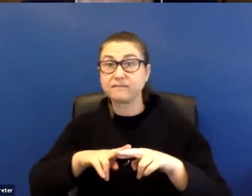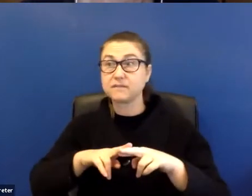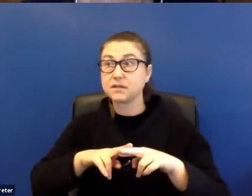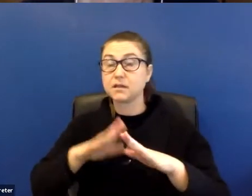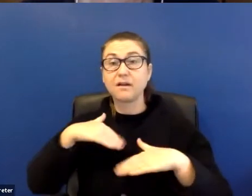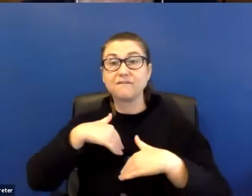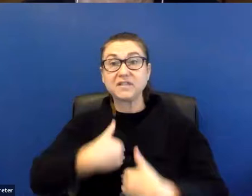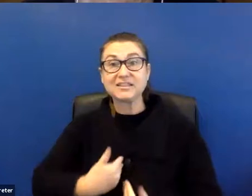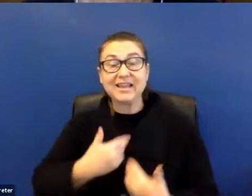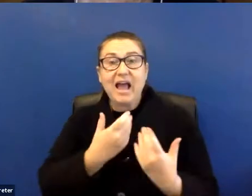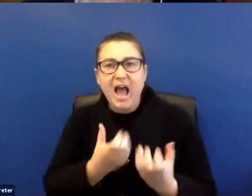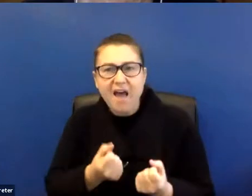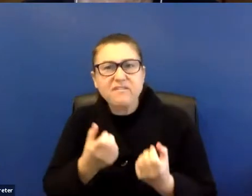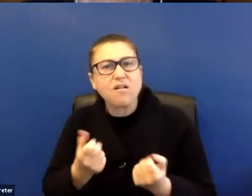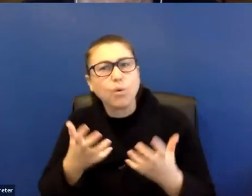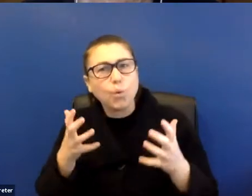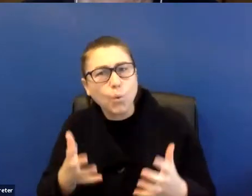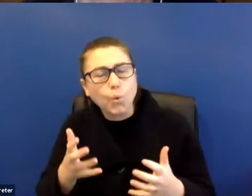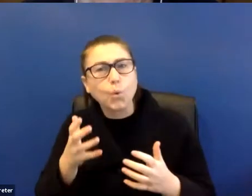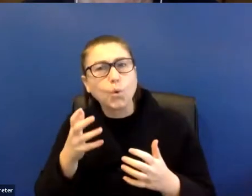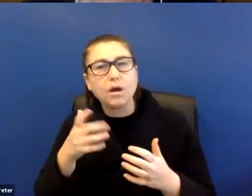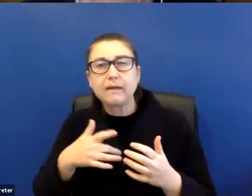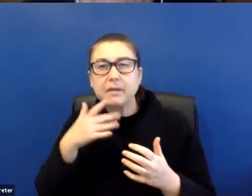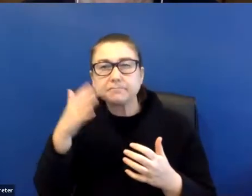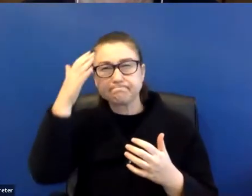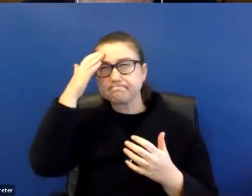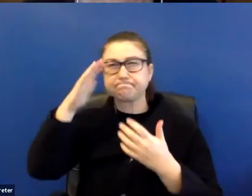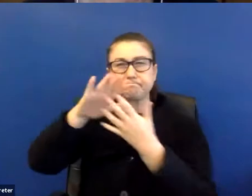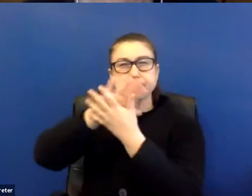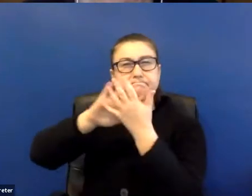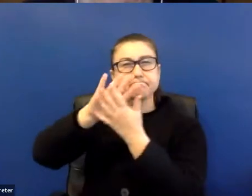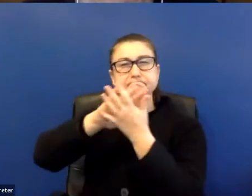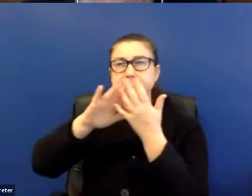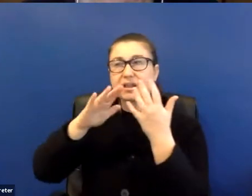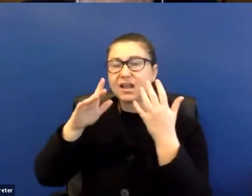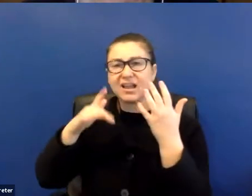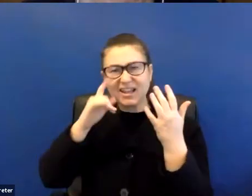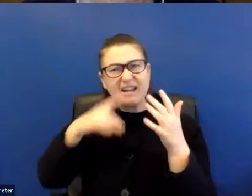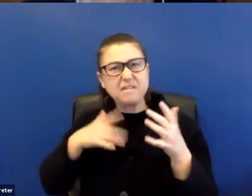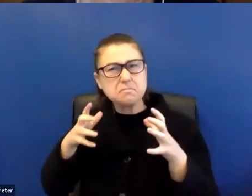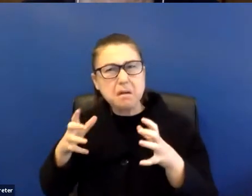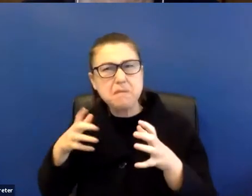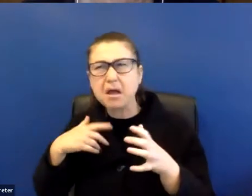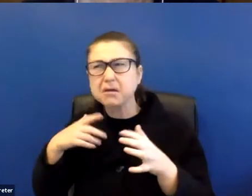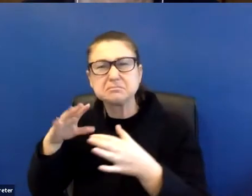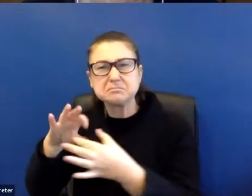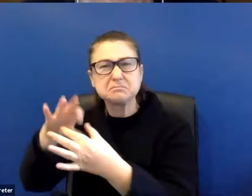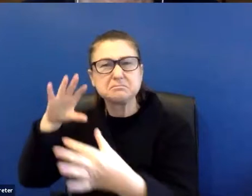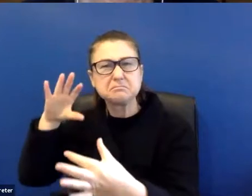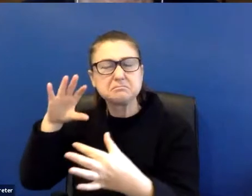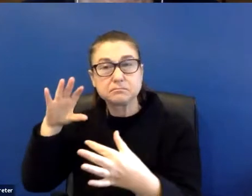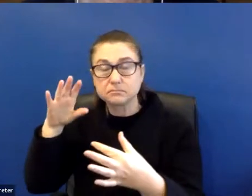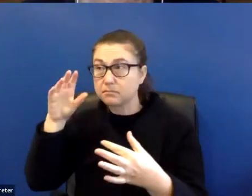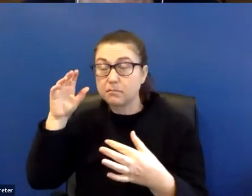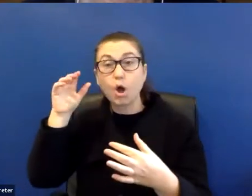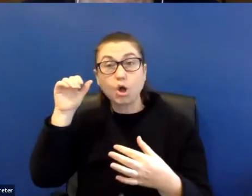fatigue, can often feel, you know, very foggy in the mind. And you can feel out of place, even when, you know, you're grounded